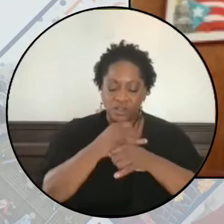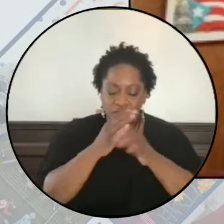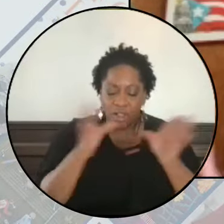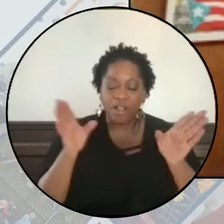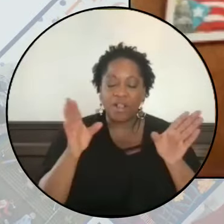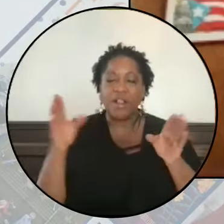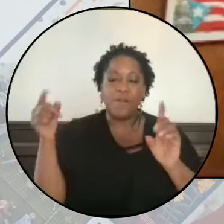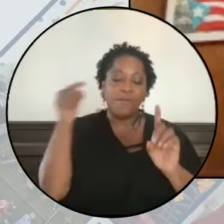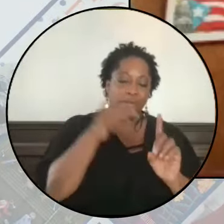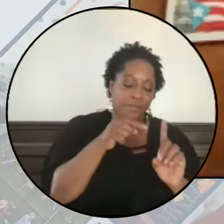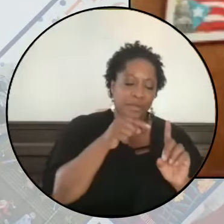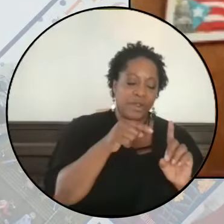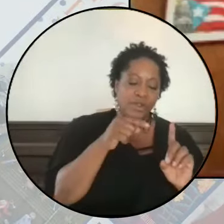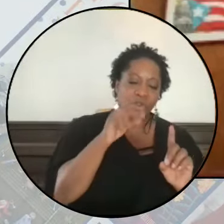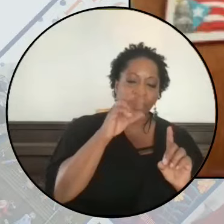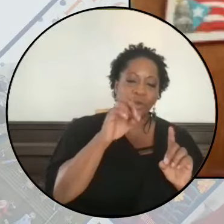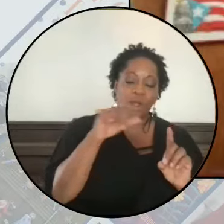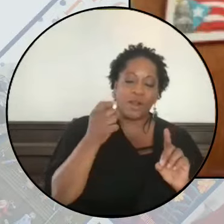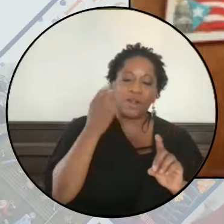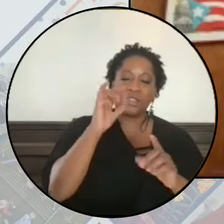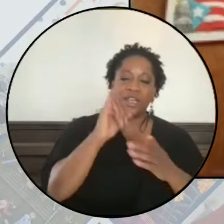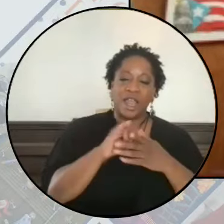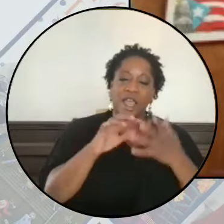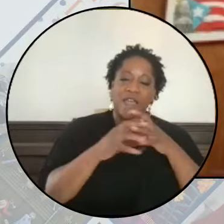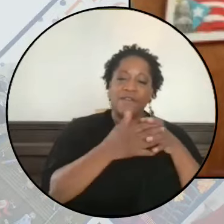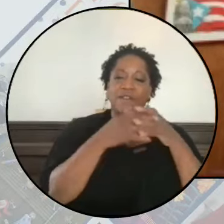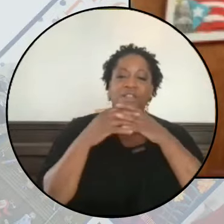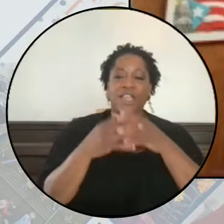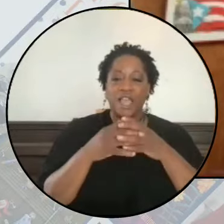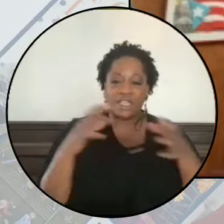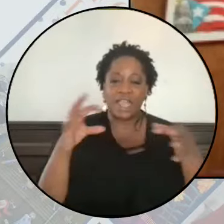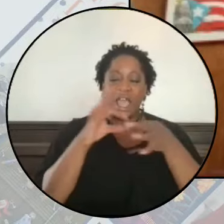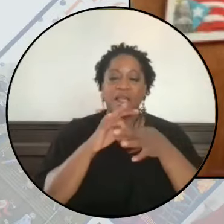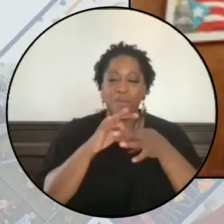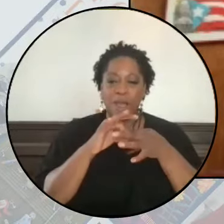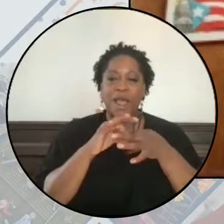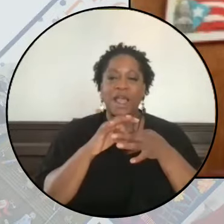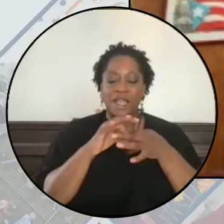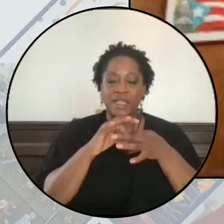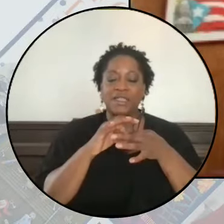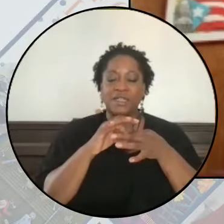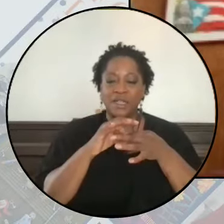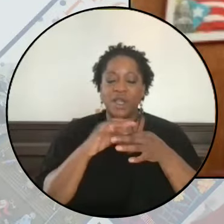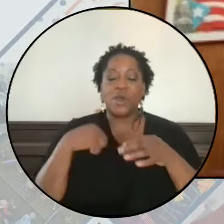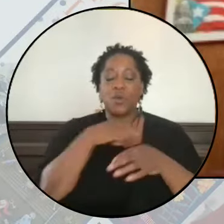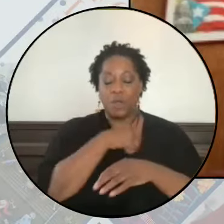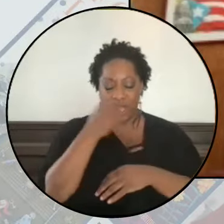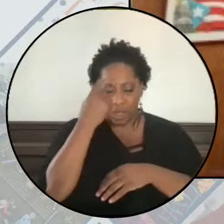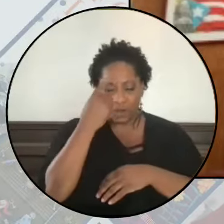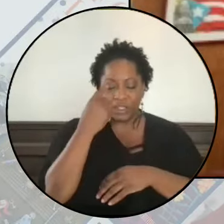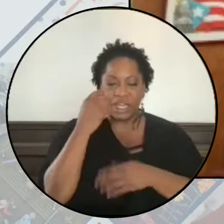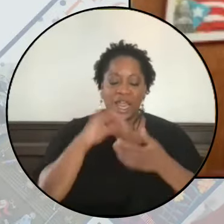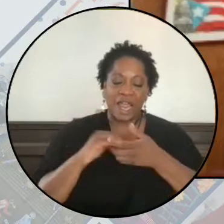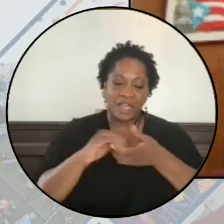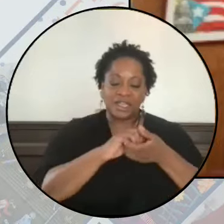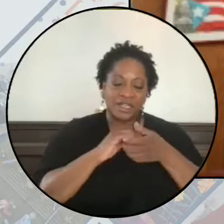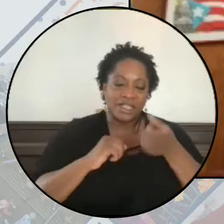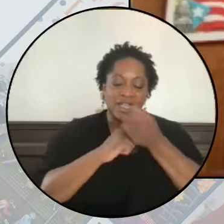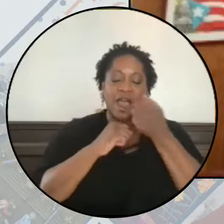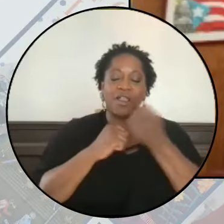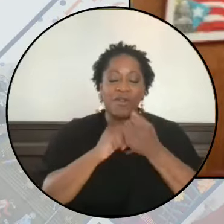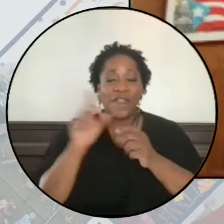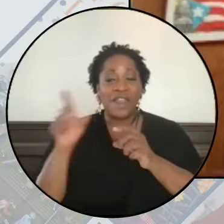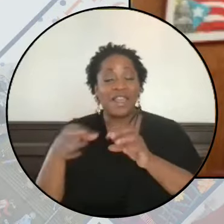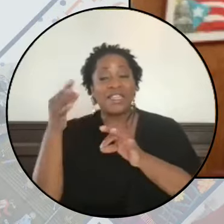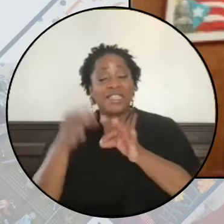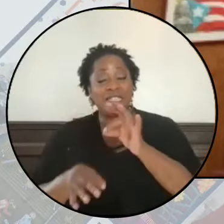bringing it back to the radical understanding of intersectionality, the Combahee River Collective. We understand solidarity is just not